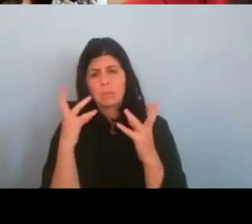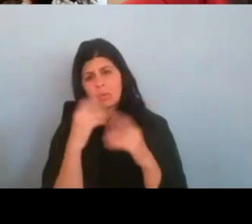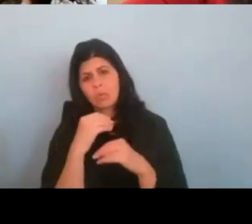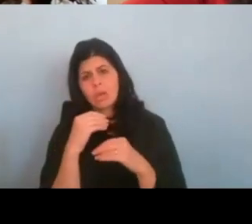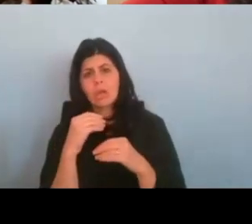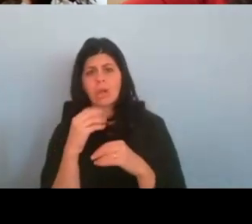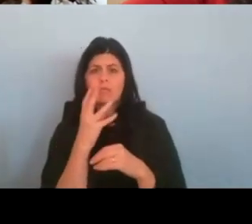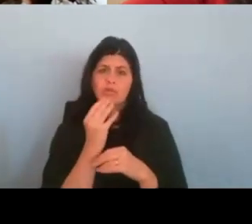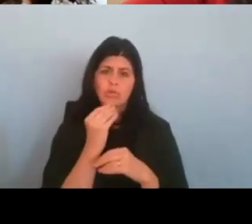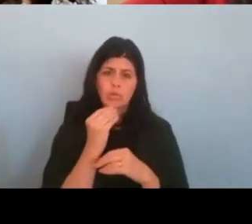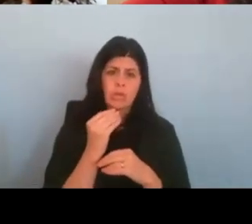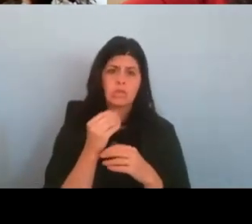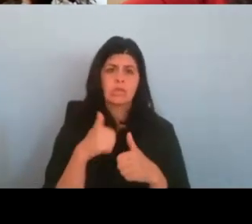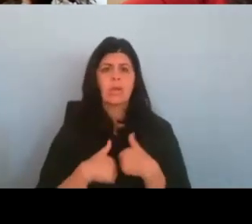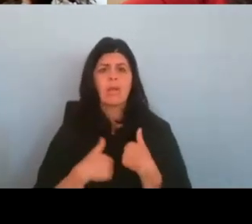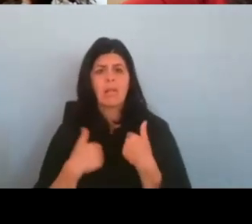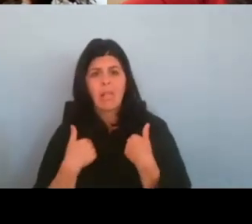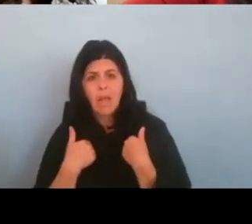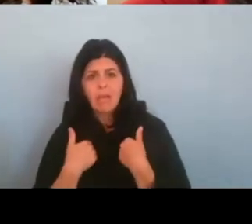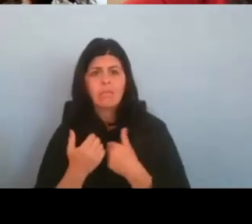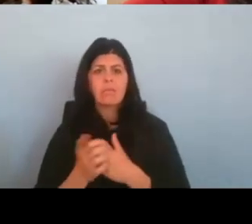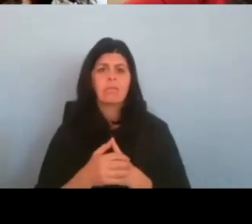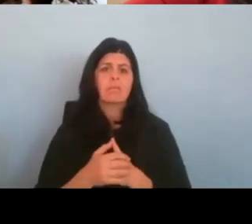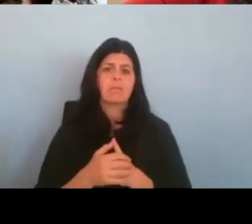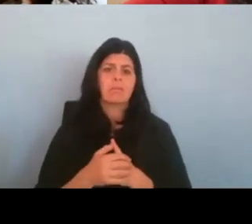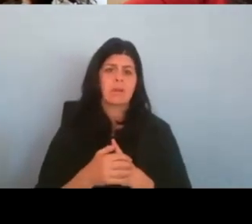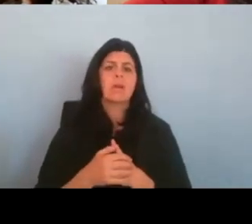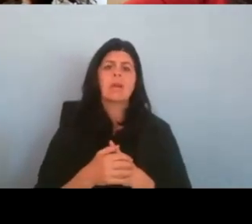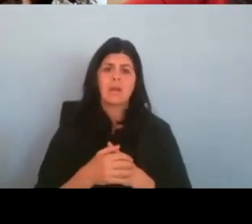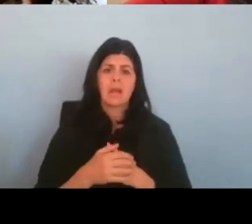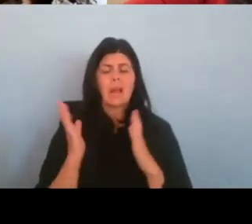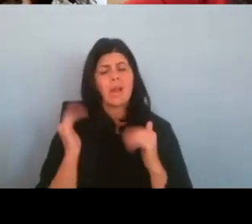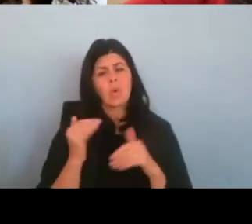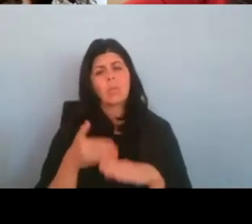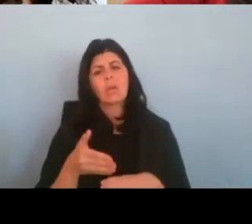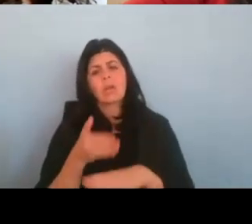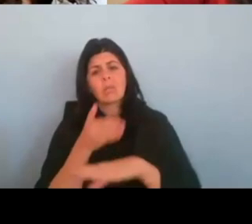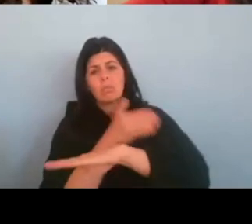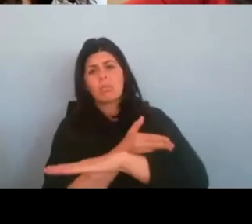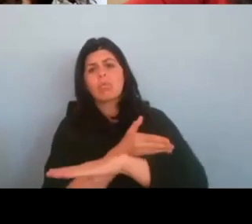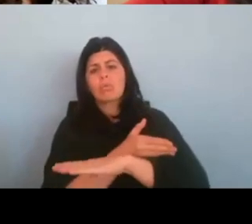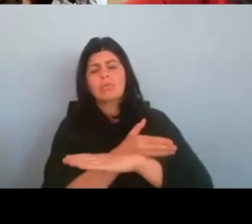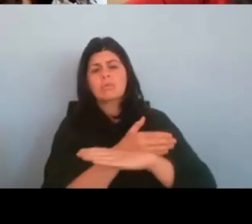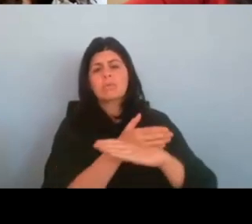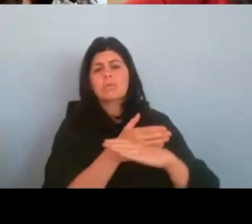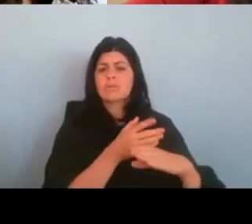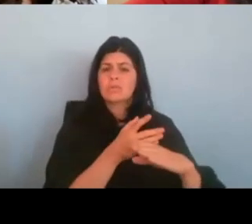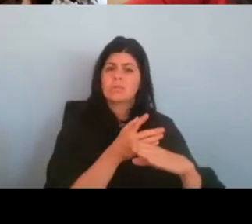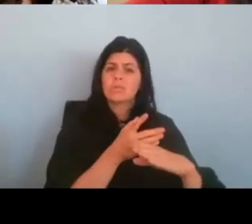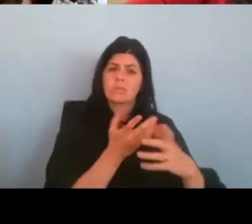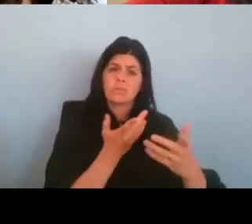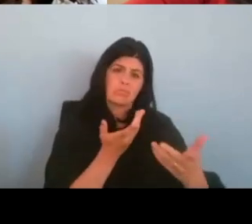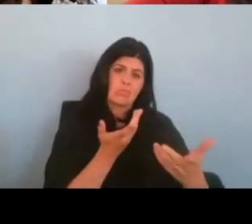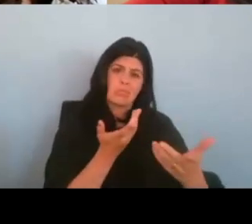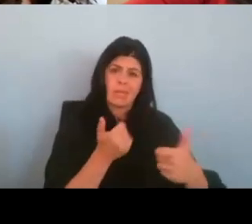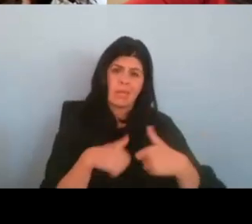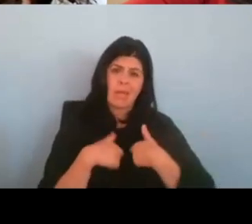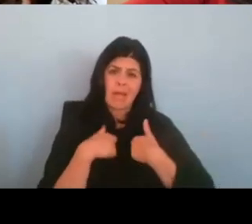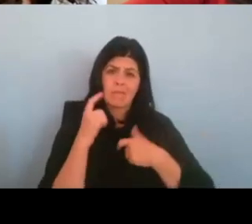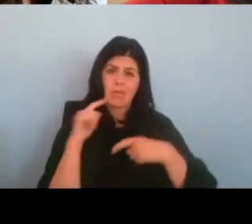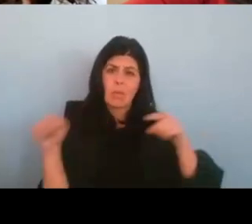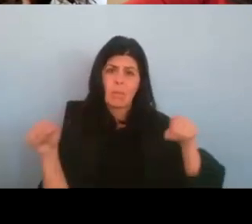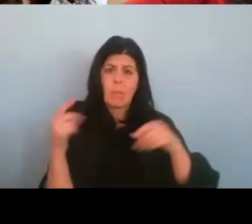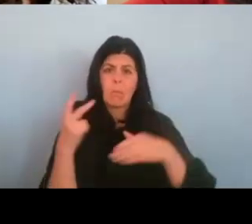And I hope it helps improve the realities that these two communities face. Um, even if it's just changing